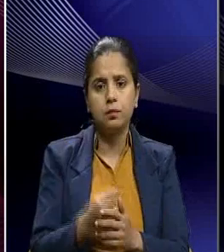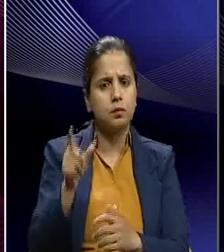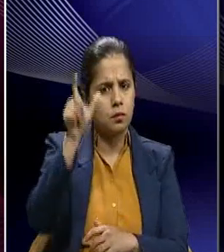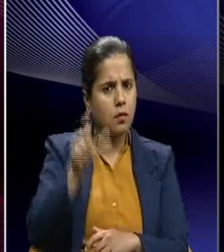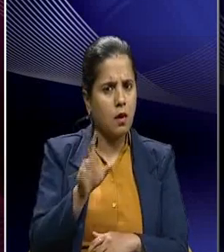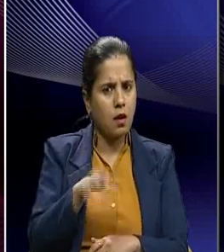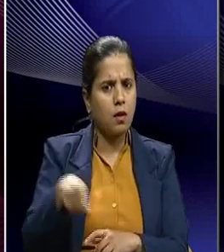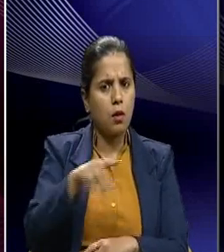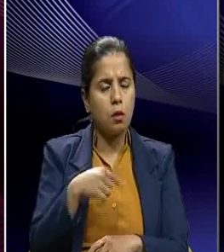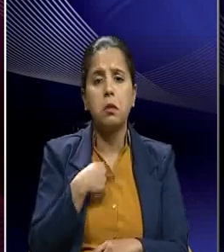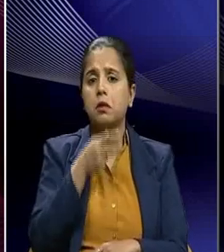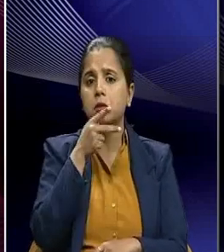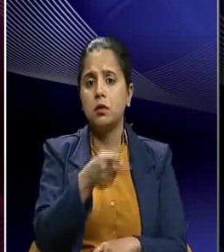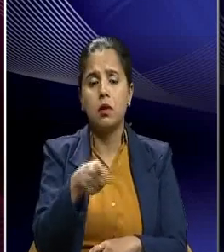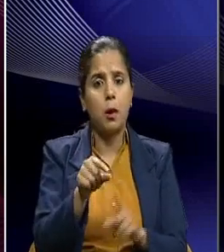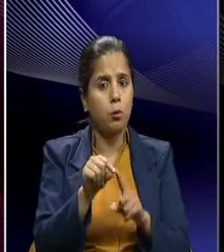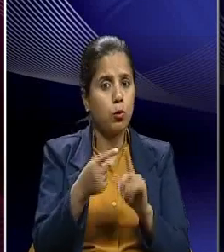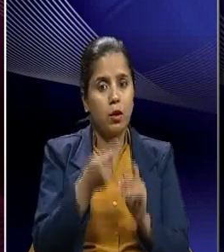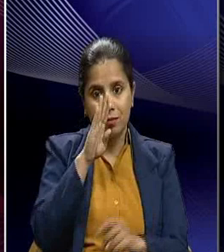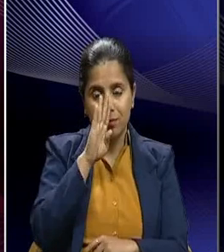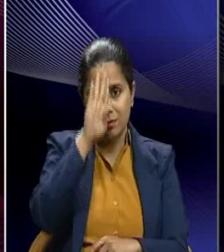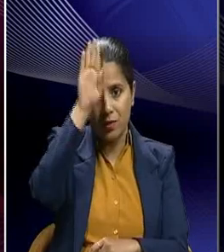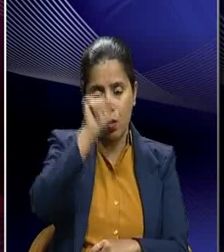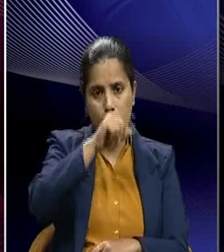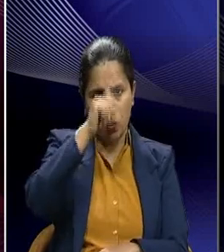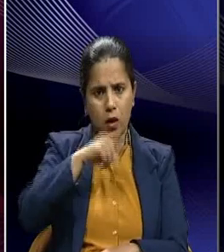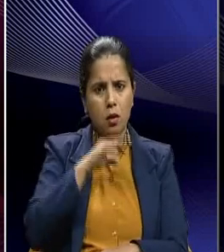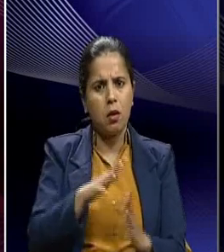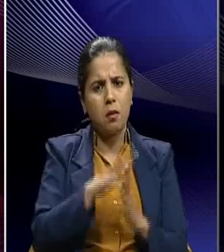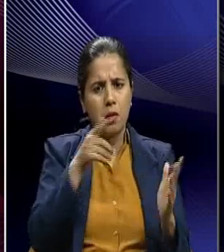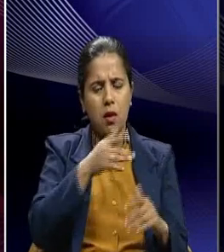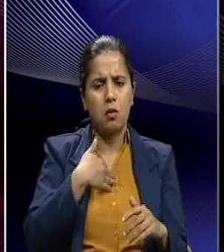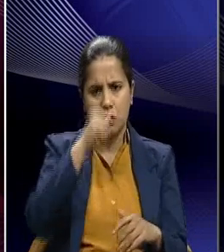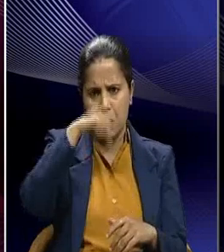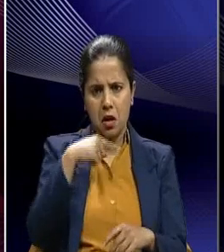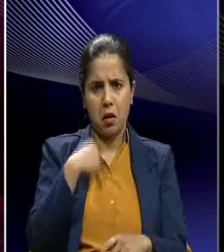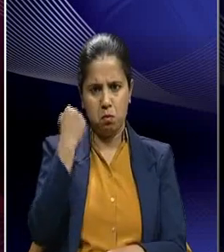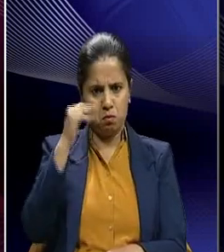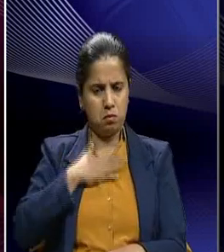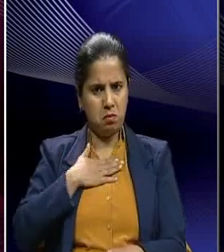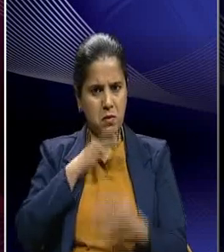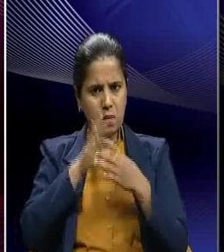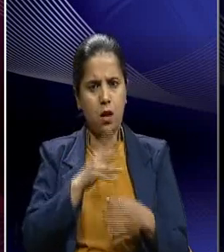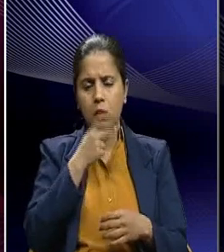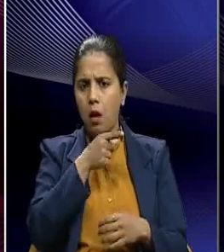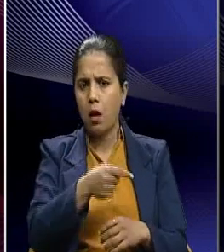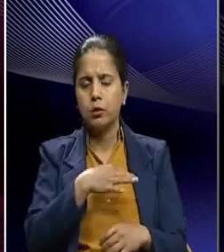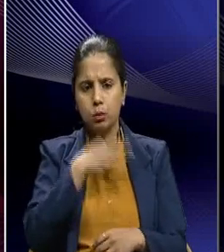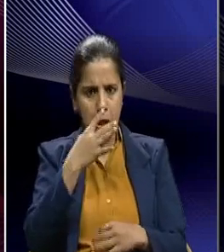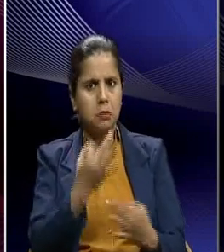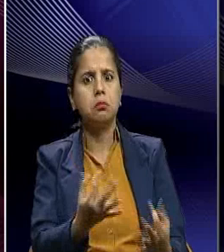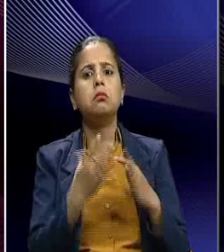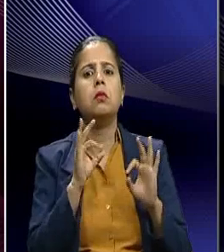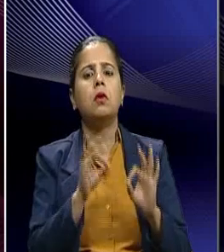this kind of a grace to say that the princes of India India had shown rare patriotism and it was this commendable spirit that made